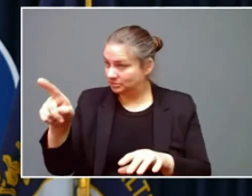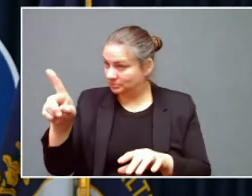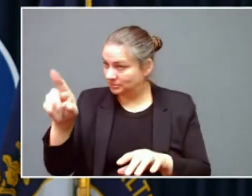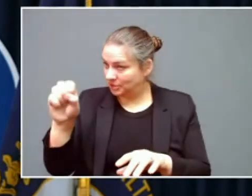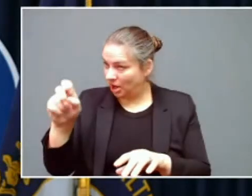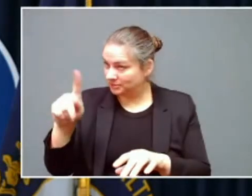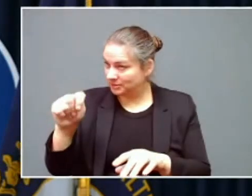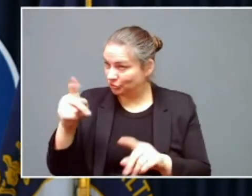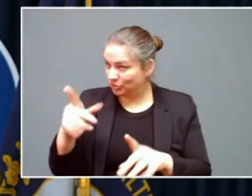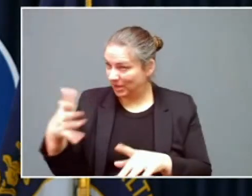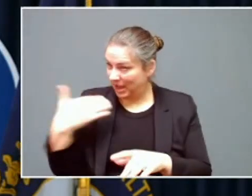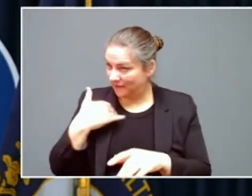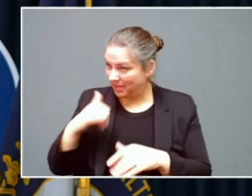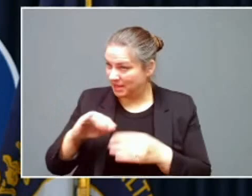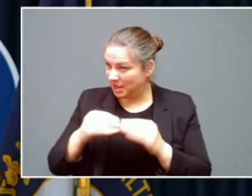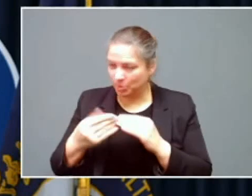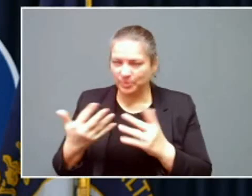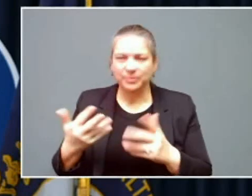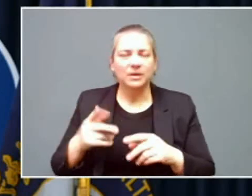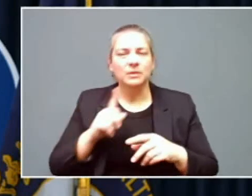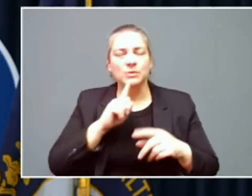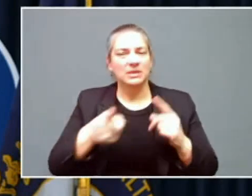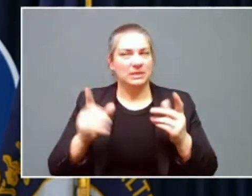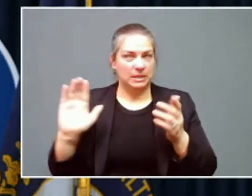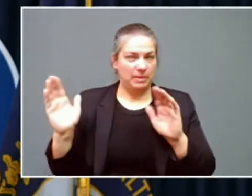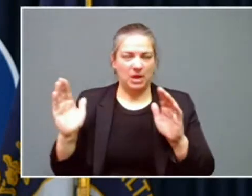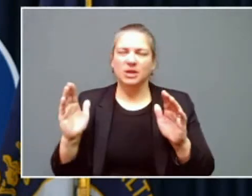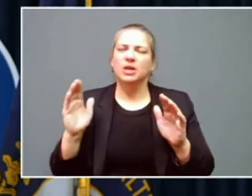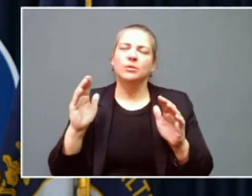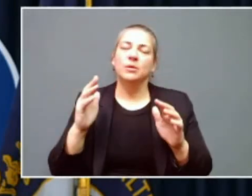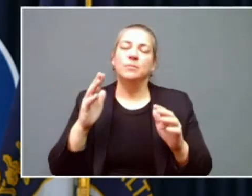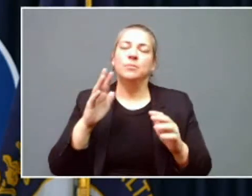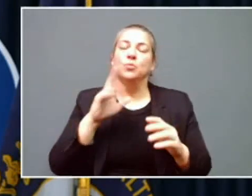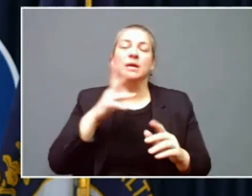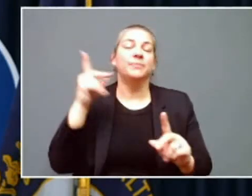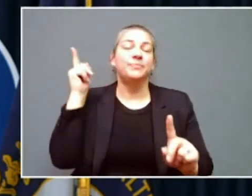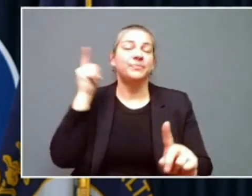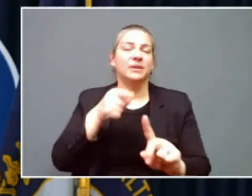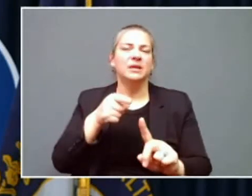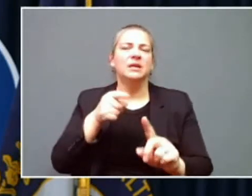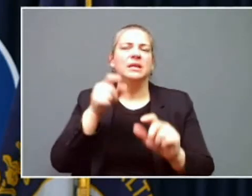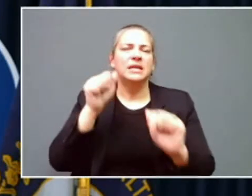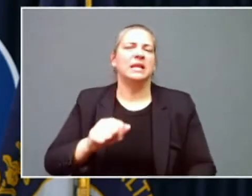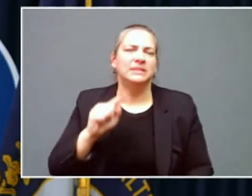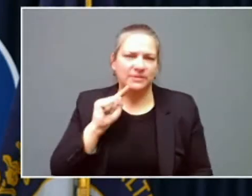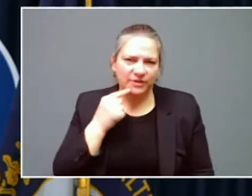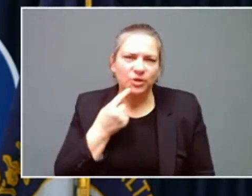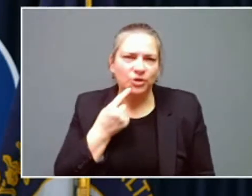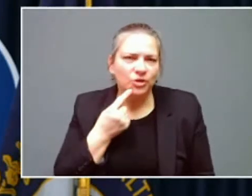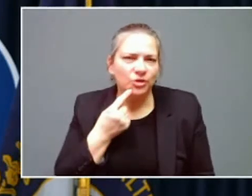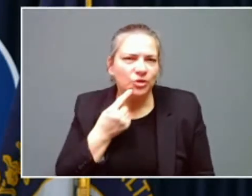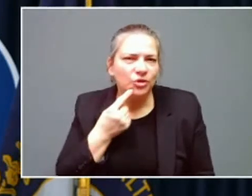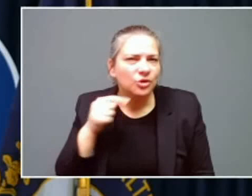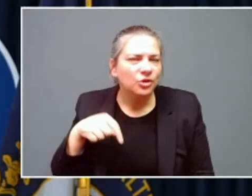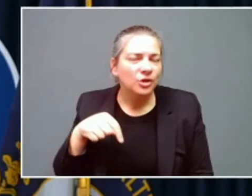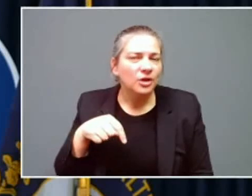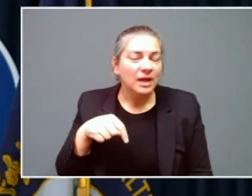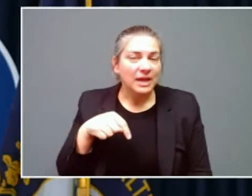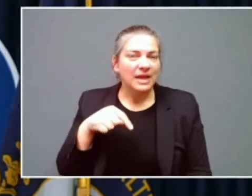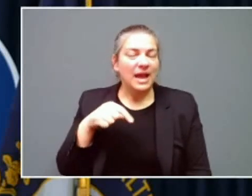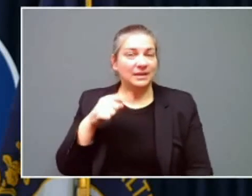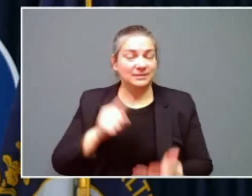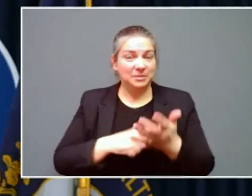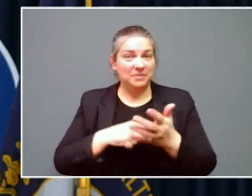All we'd say is it has the chance to be really severe. Some of those ice storms also lingered for a significant